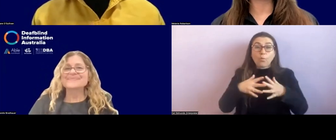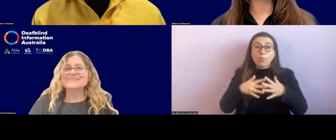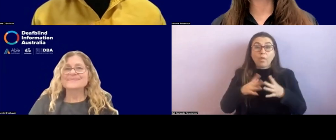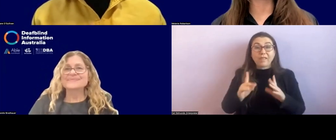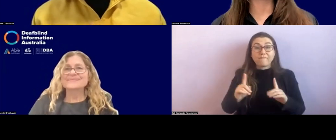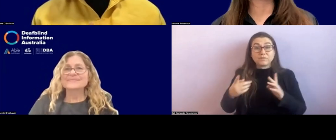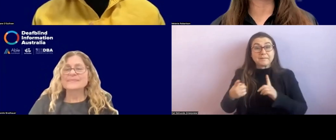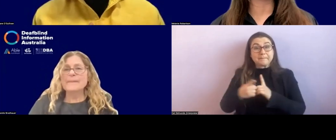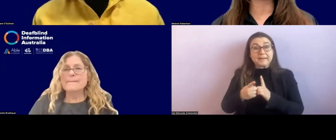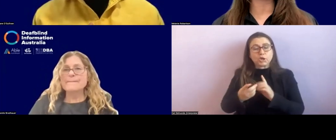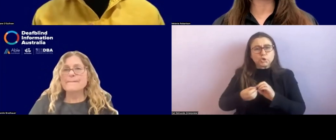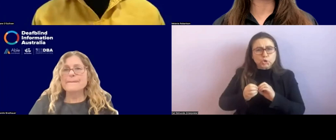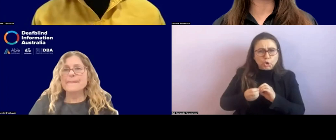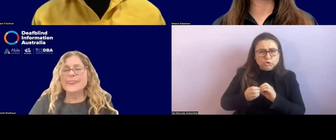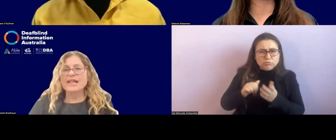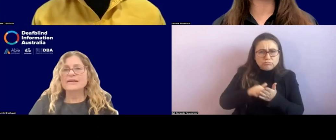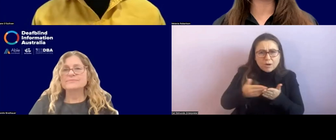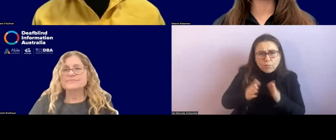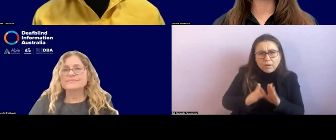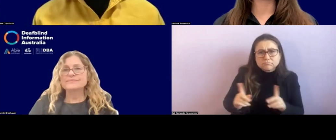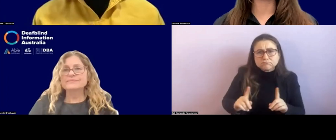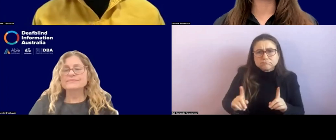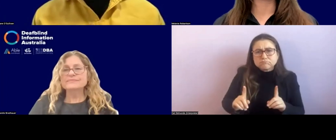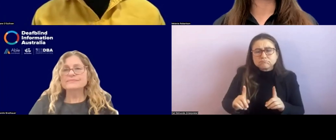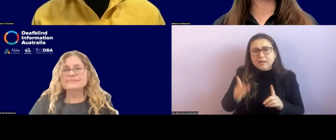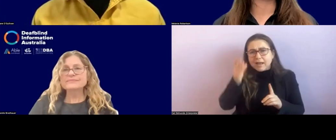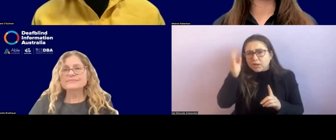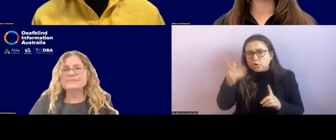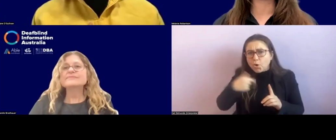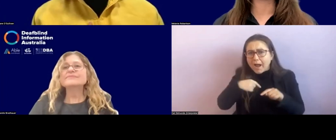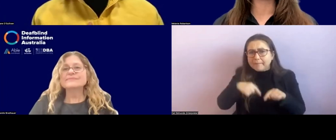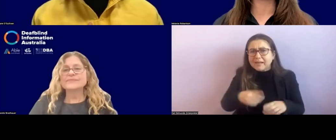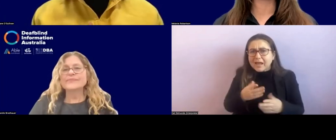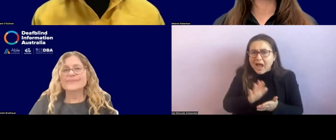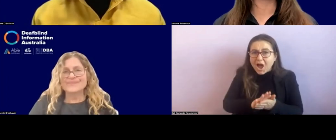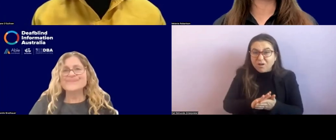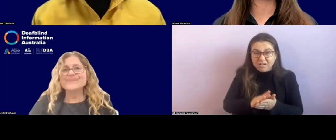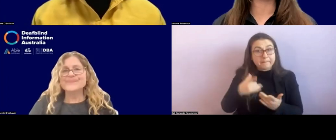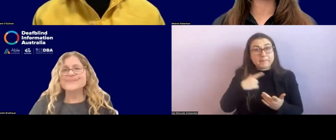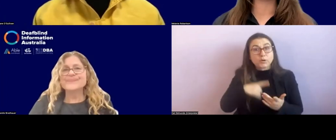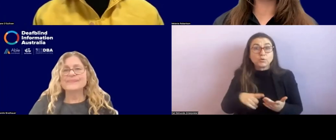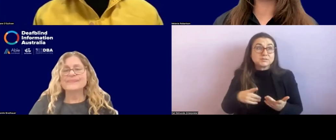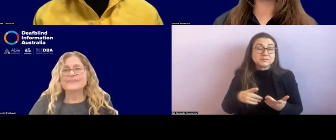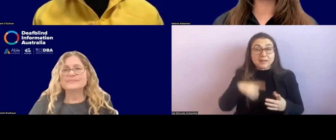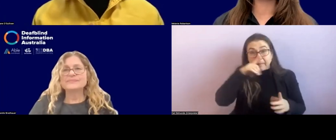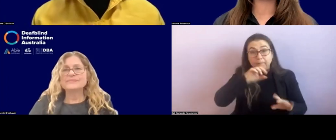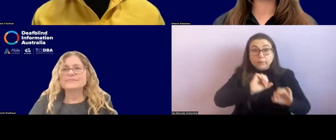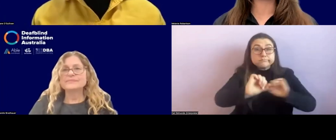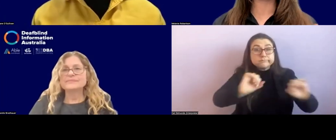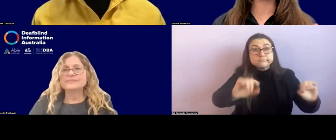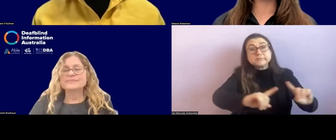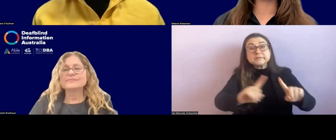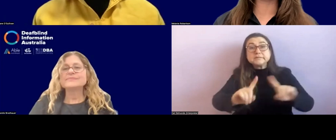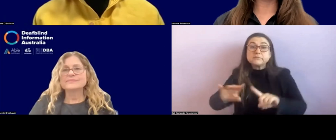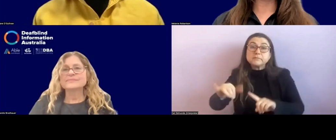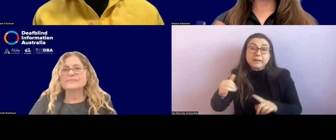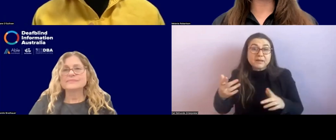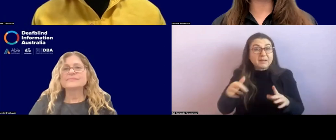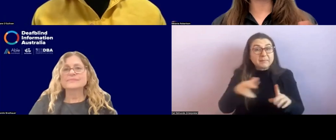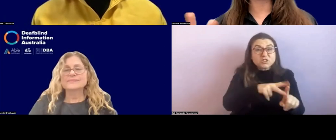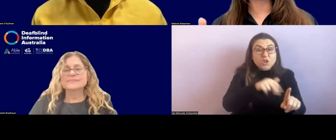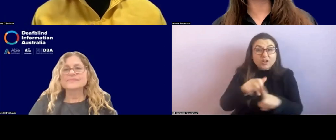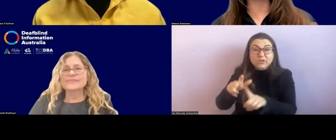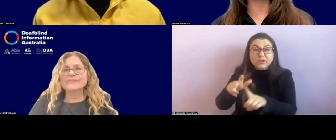you know, what is the right way to approach you and let you know that I'm here, which might vary from person to person, even if they've got the same, you know, kind of